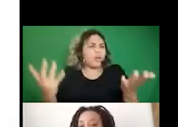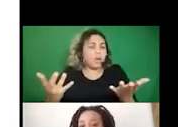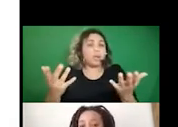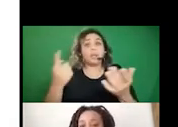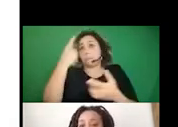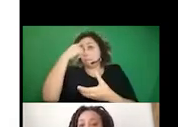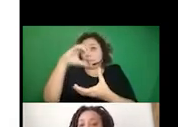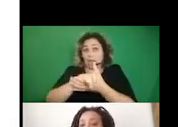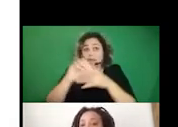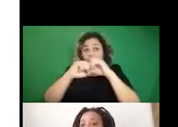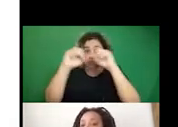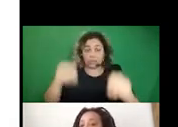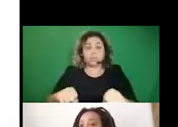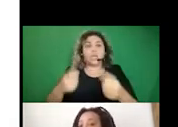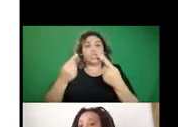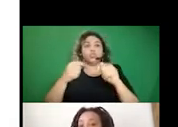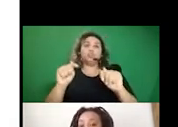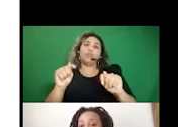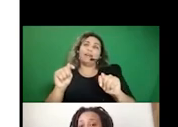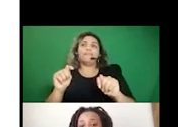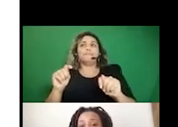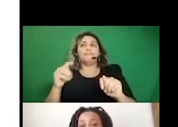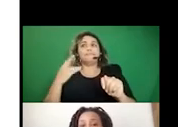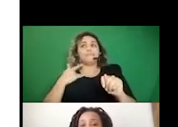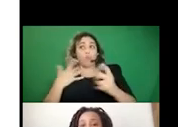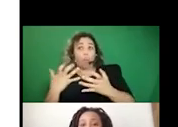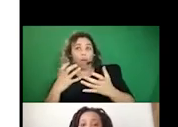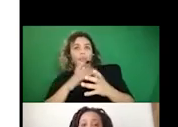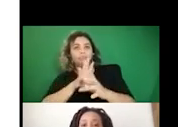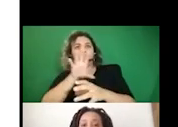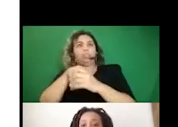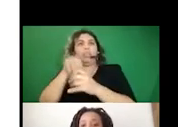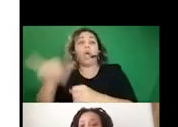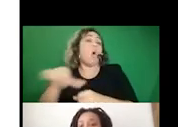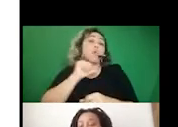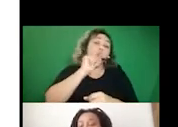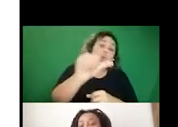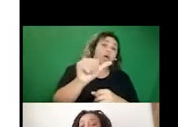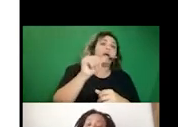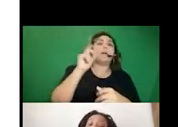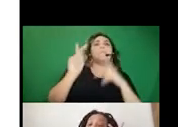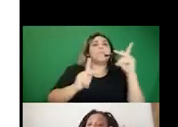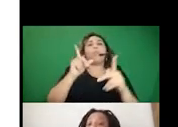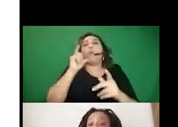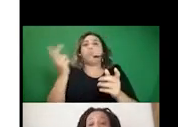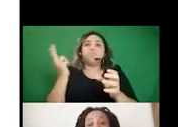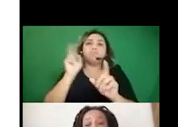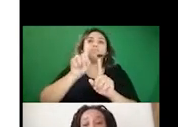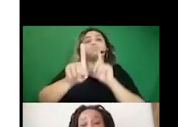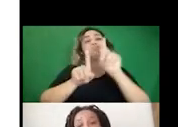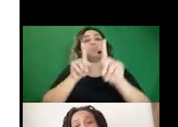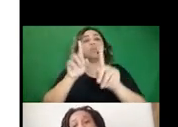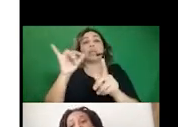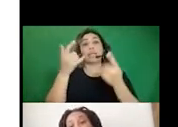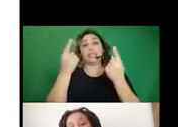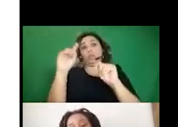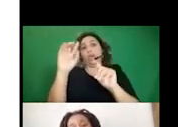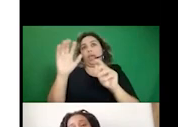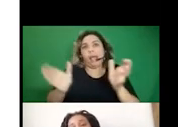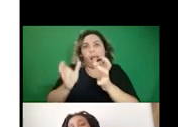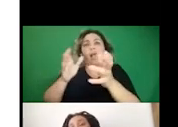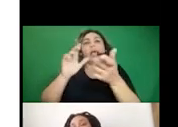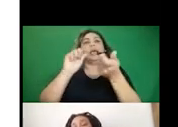belief systems are upheld intentionally or unintentionally by actors and institutions and what we would call a disinformation ecology.